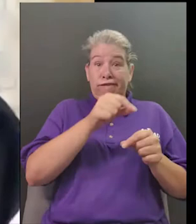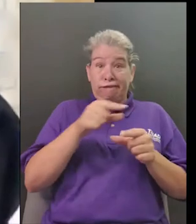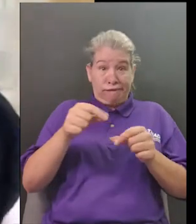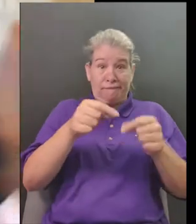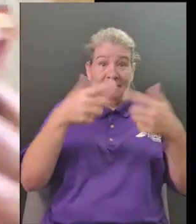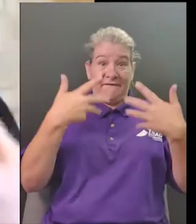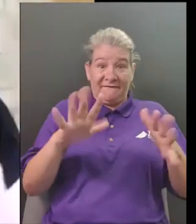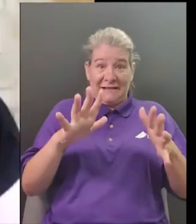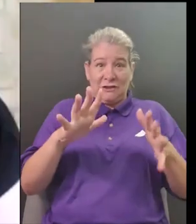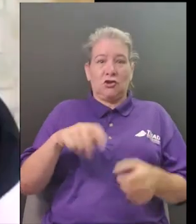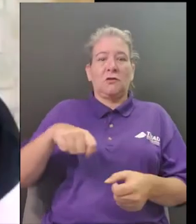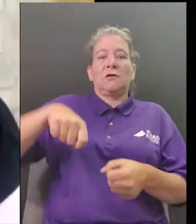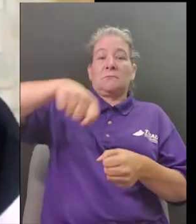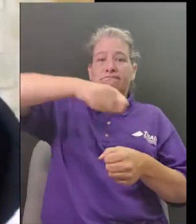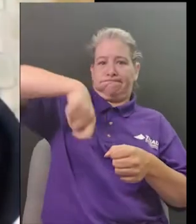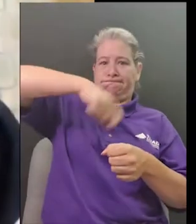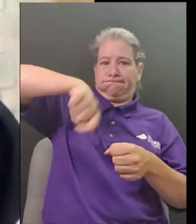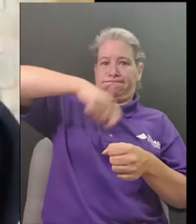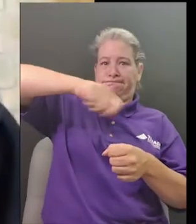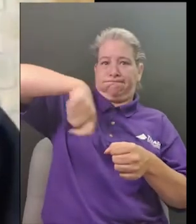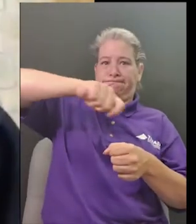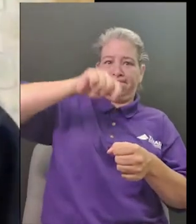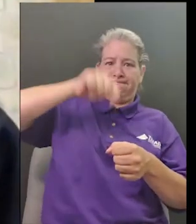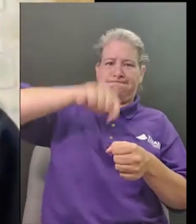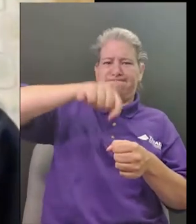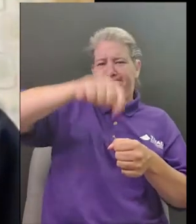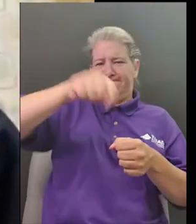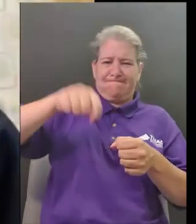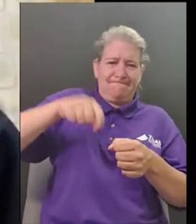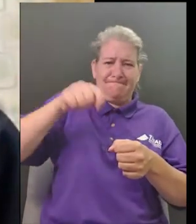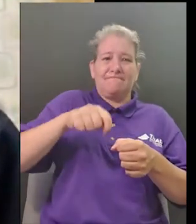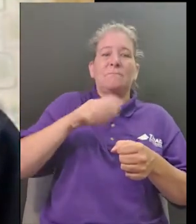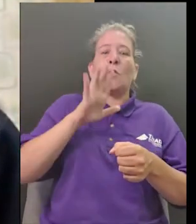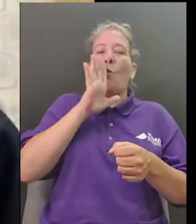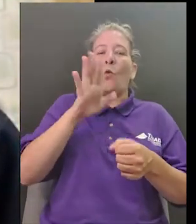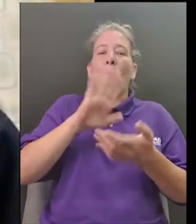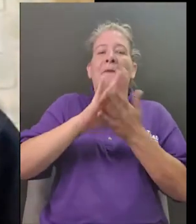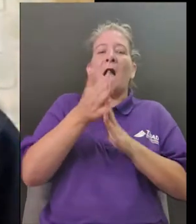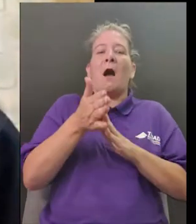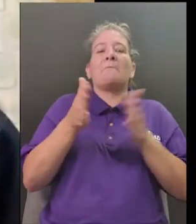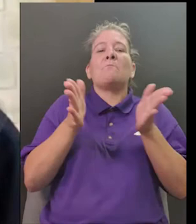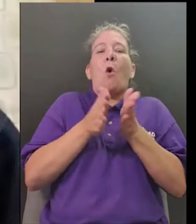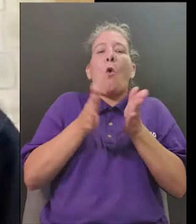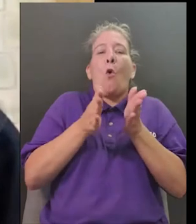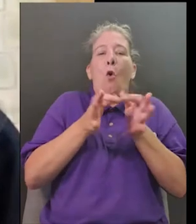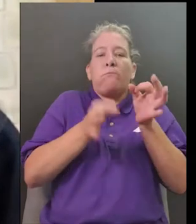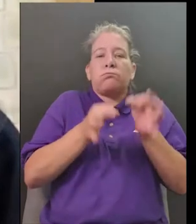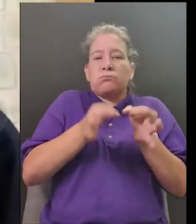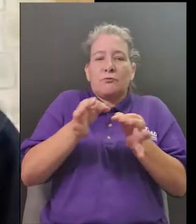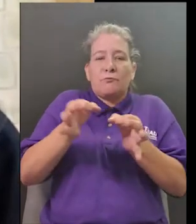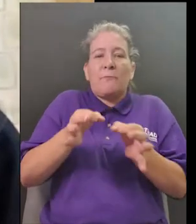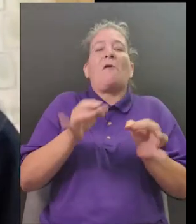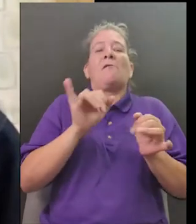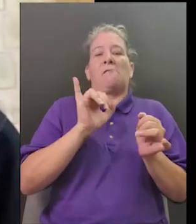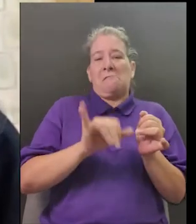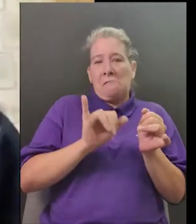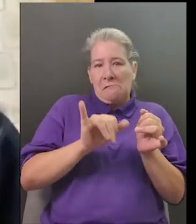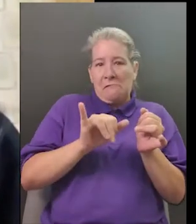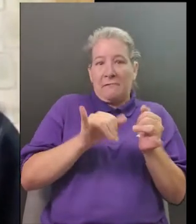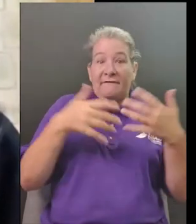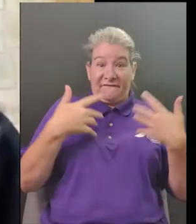i've got my food coloring so if you have a very favorite type of